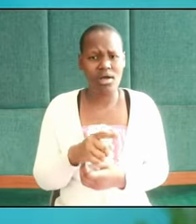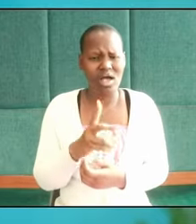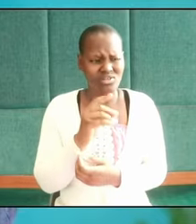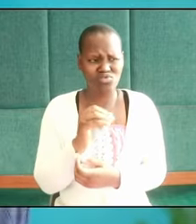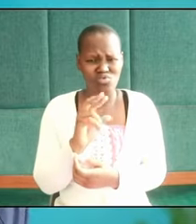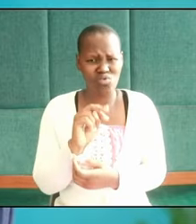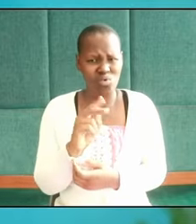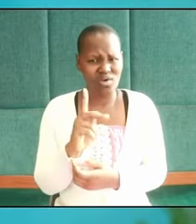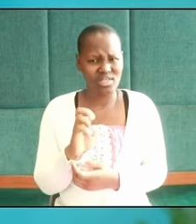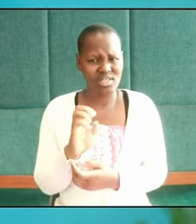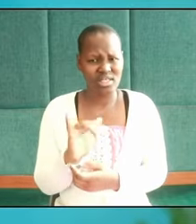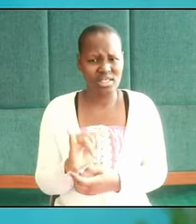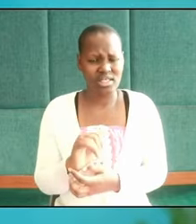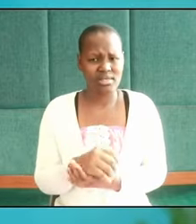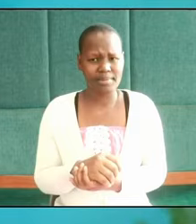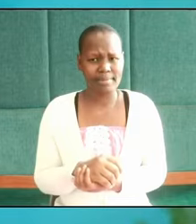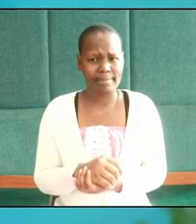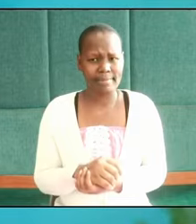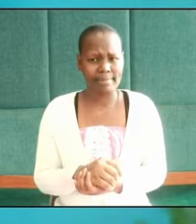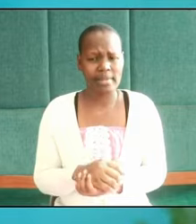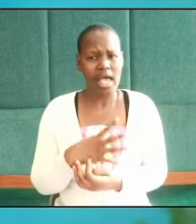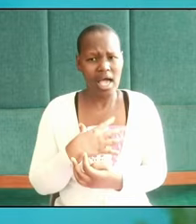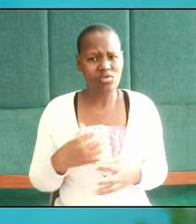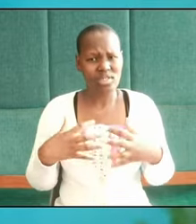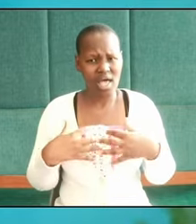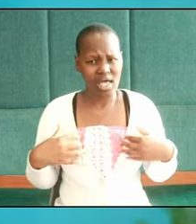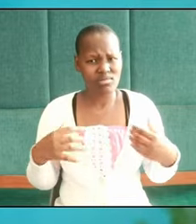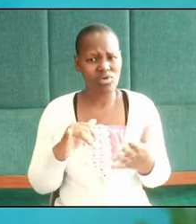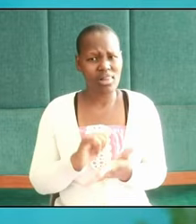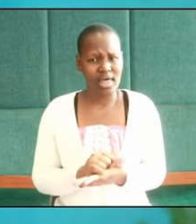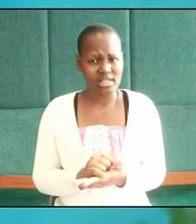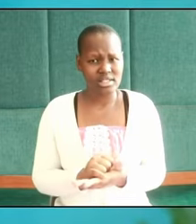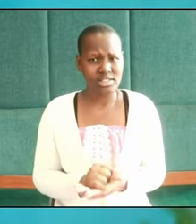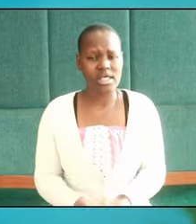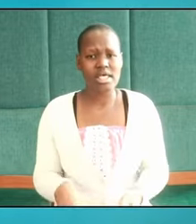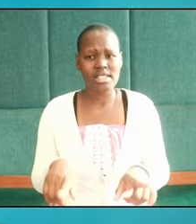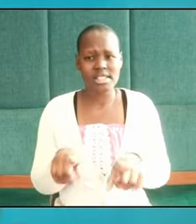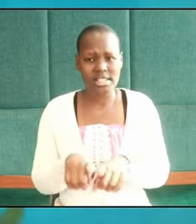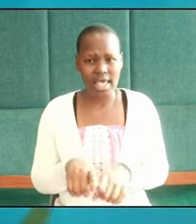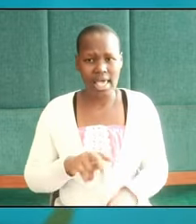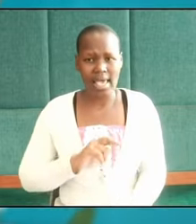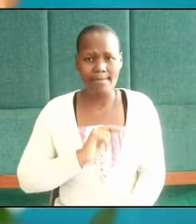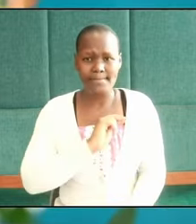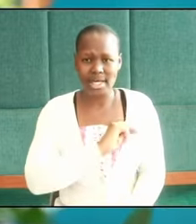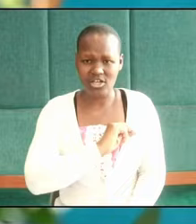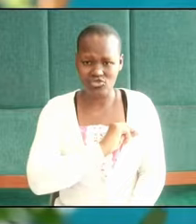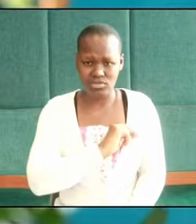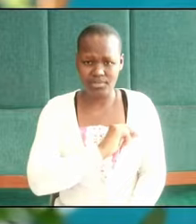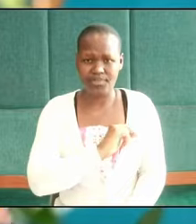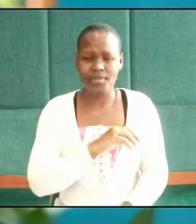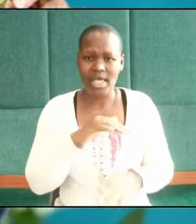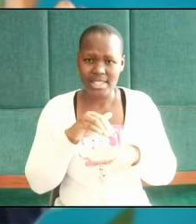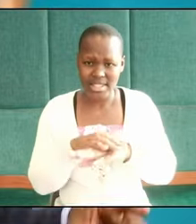And with his donkey-like nature, he was sent as